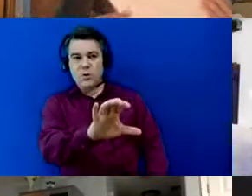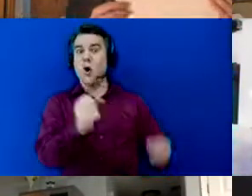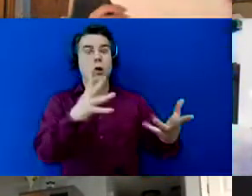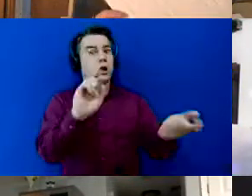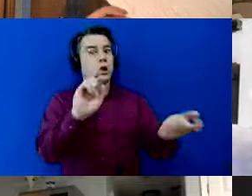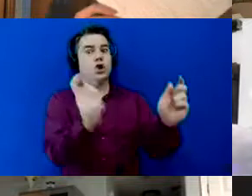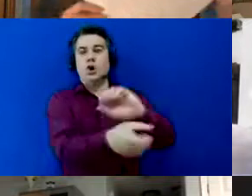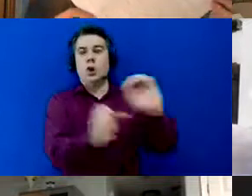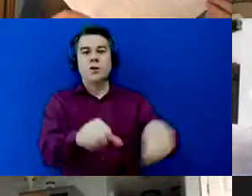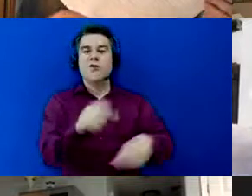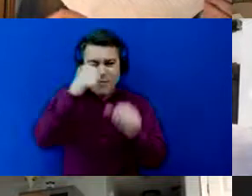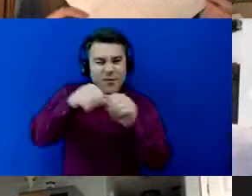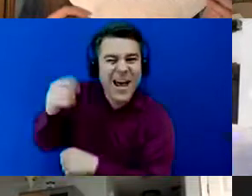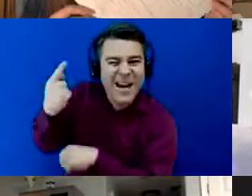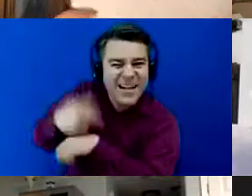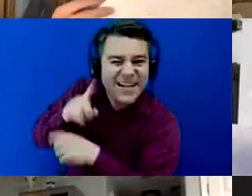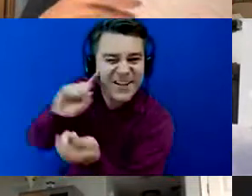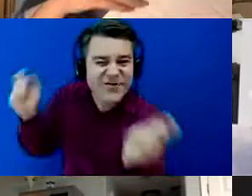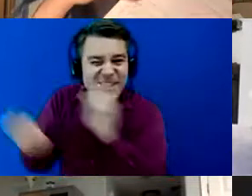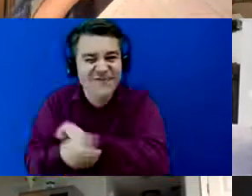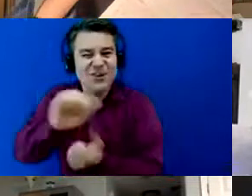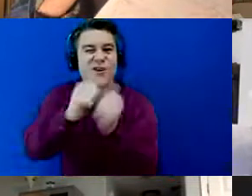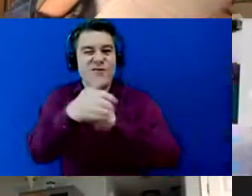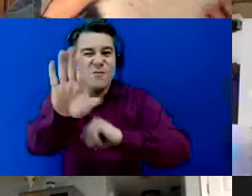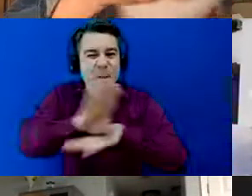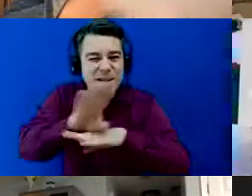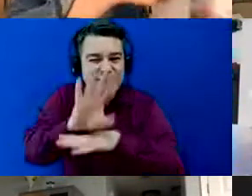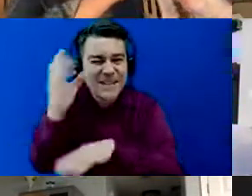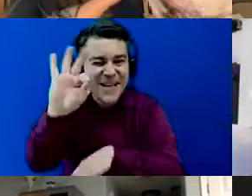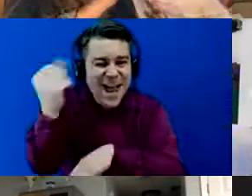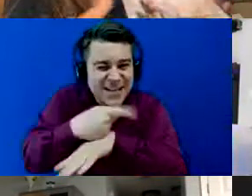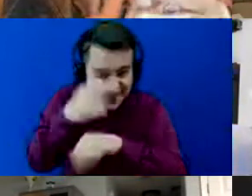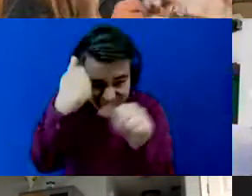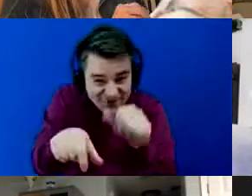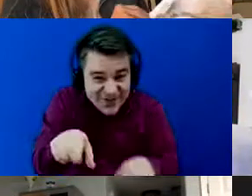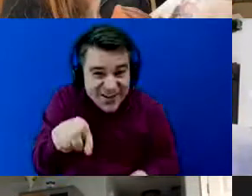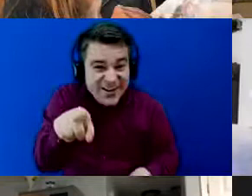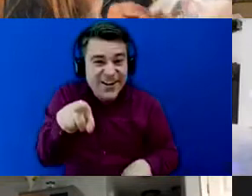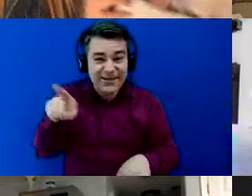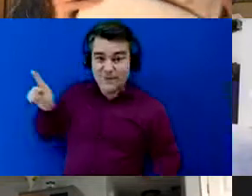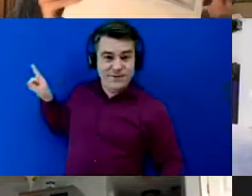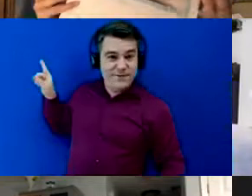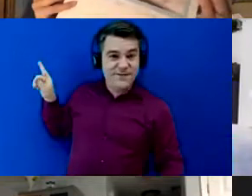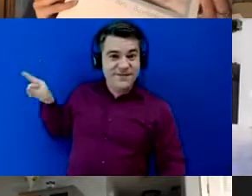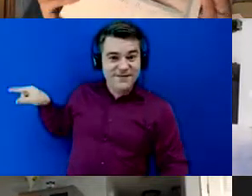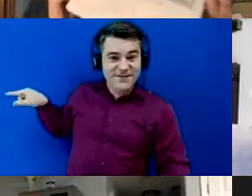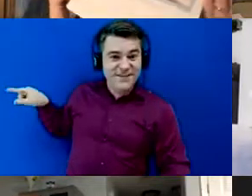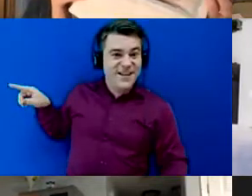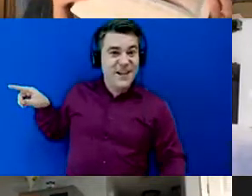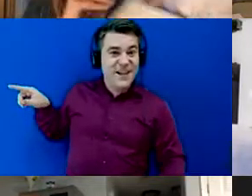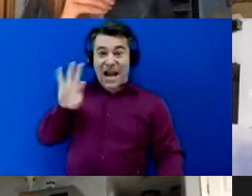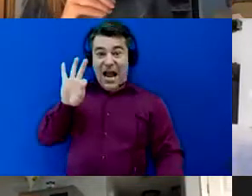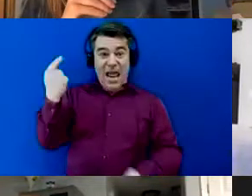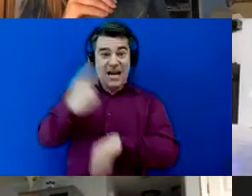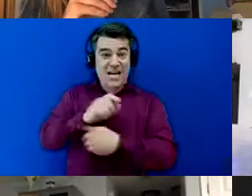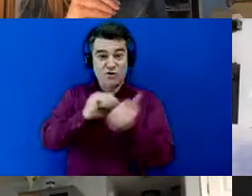transformation transform your business in 90 days this is this is get right here um 90-day transformation this